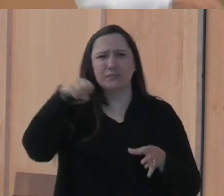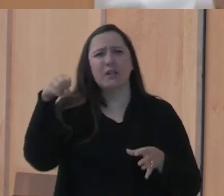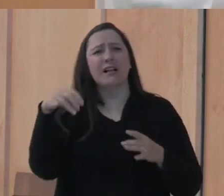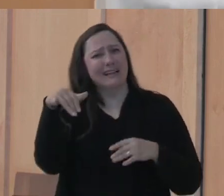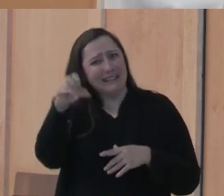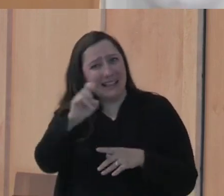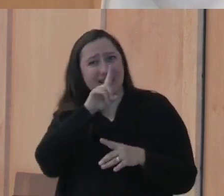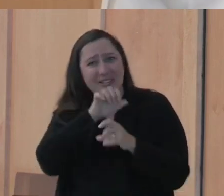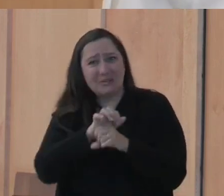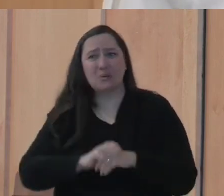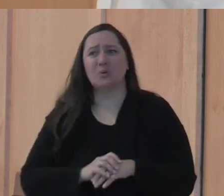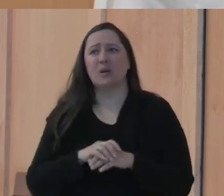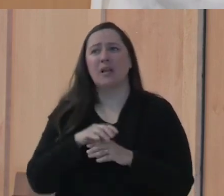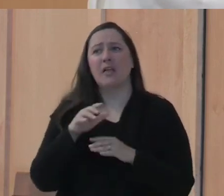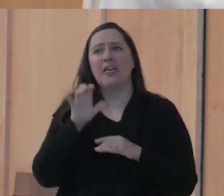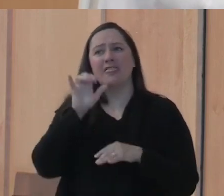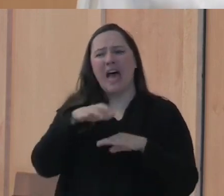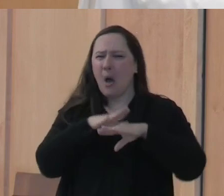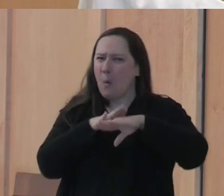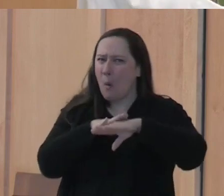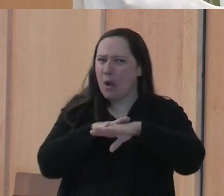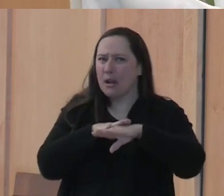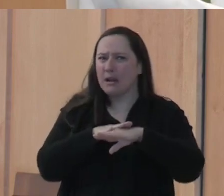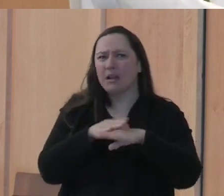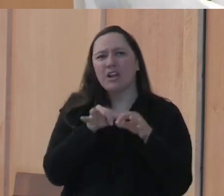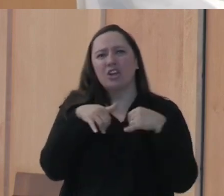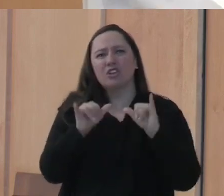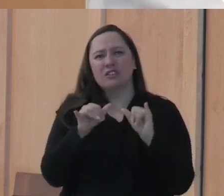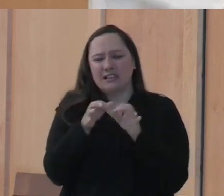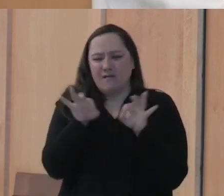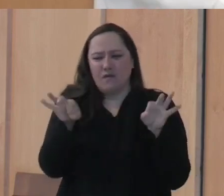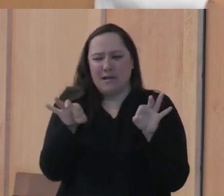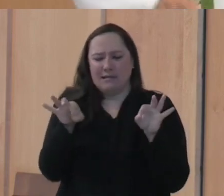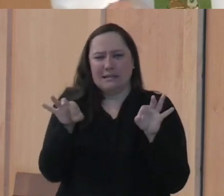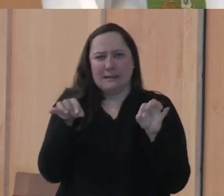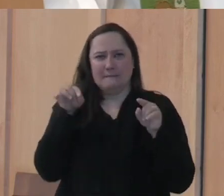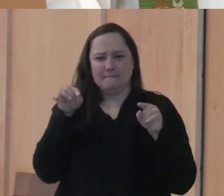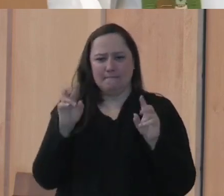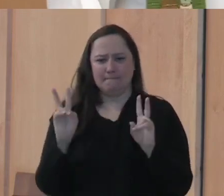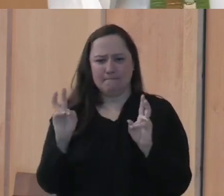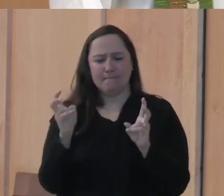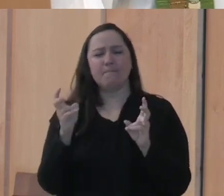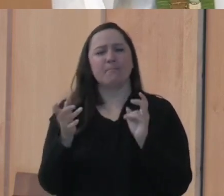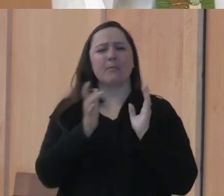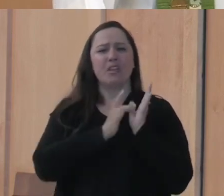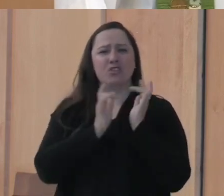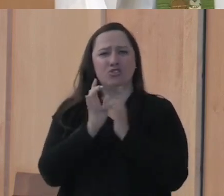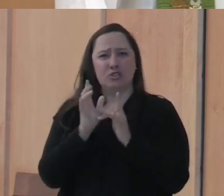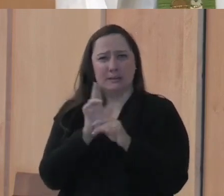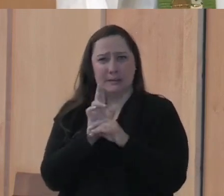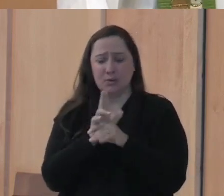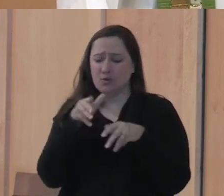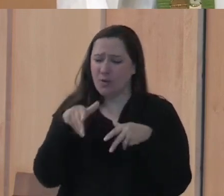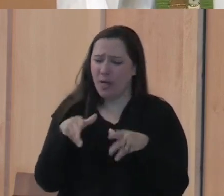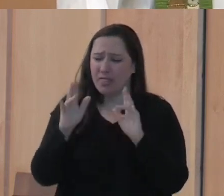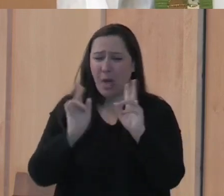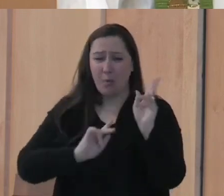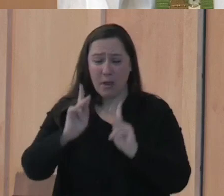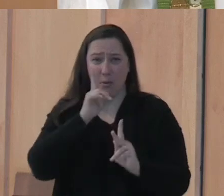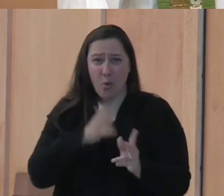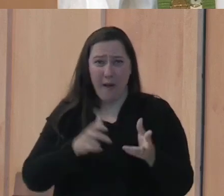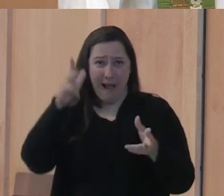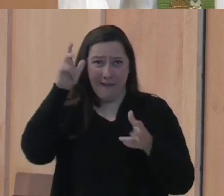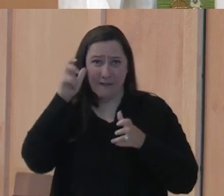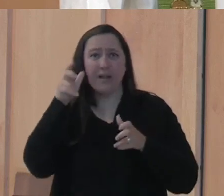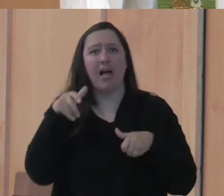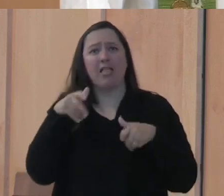And yet even with that warning in mind there's a phrase that Jesus uses here. Jesus said let whoever has ears let